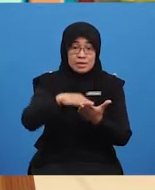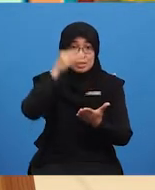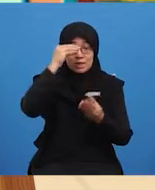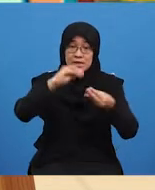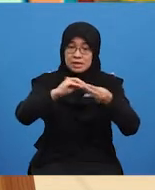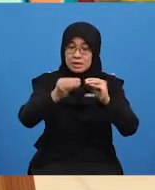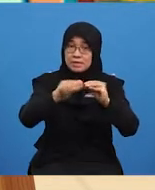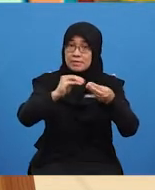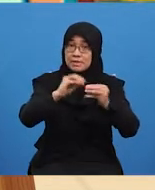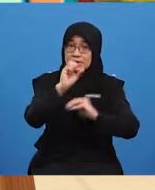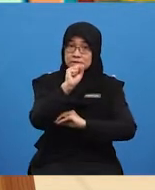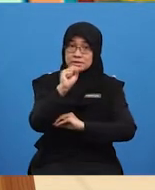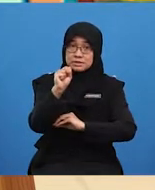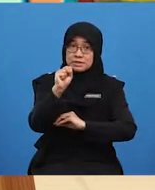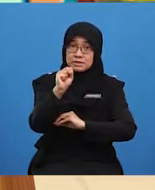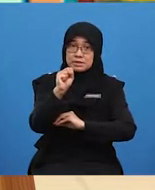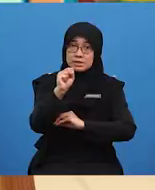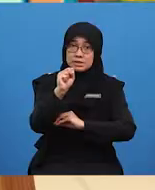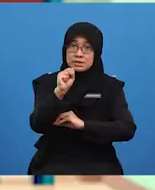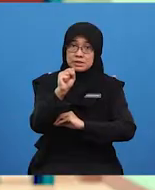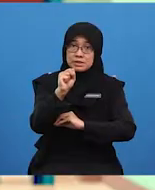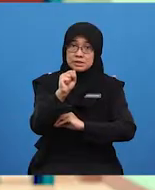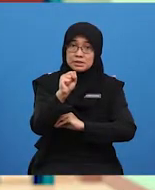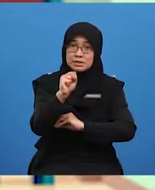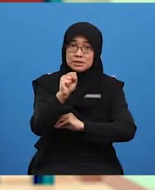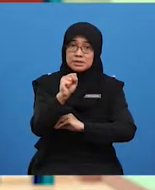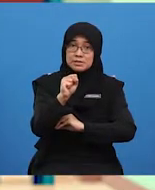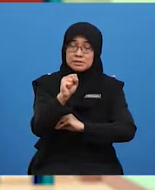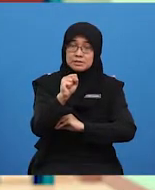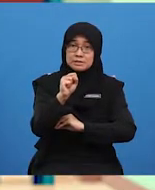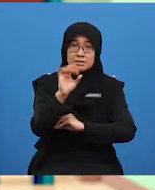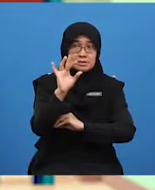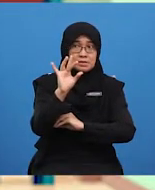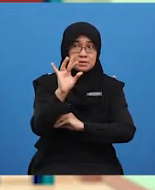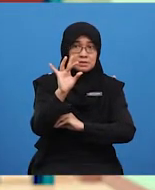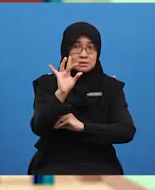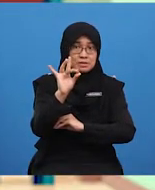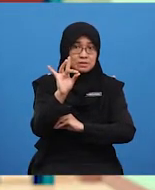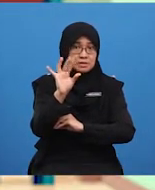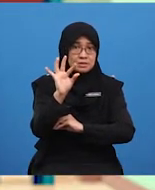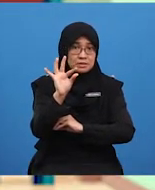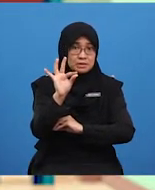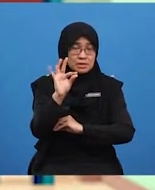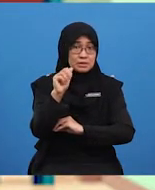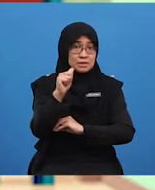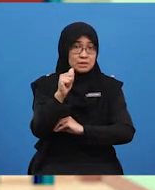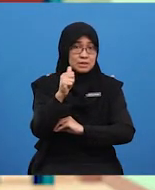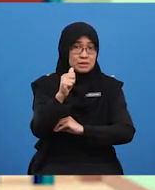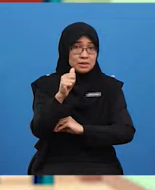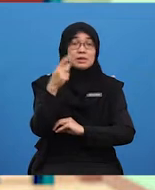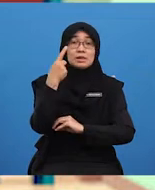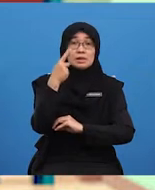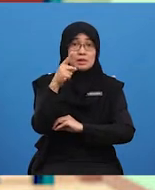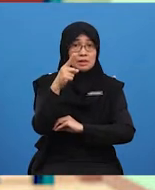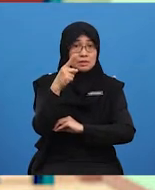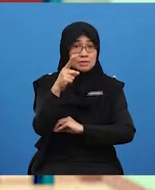We have learned the numbers. 8, 9, 10,